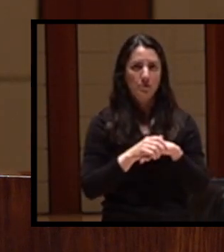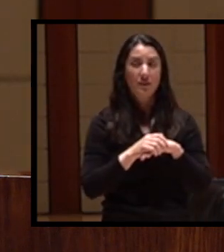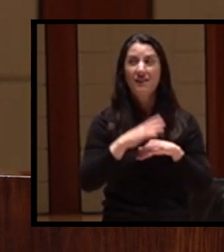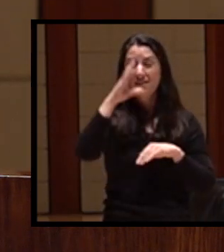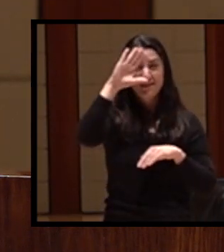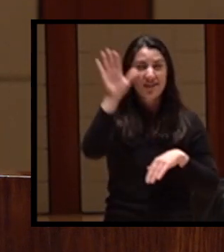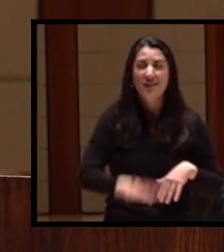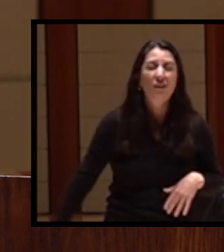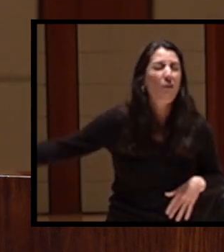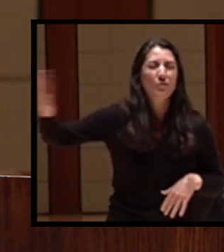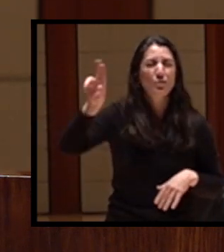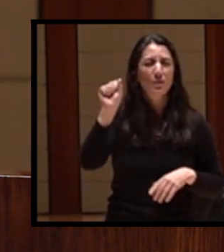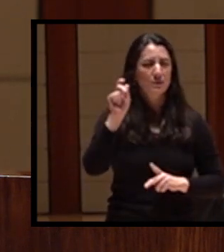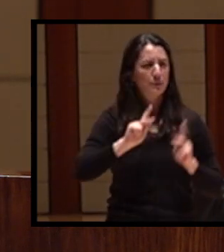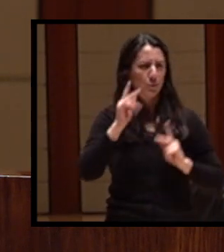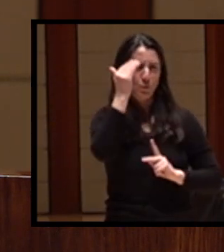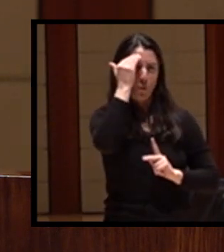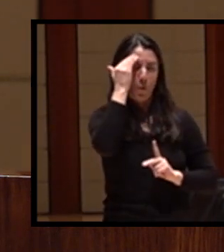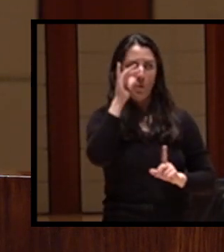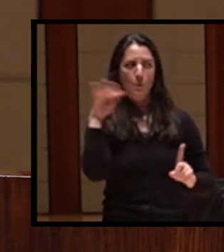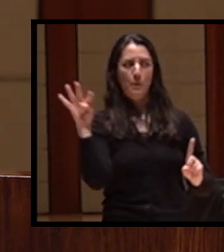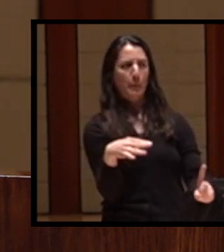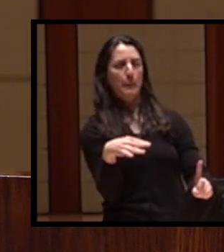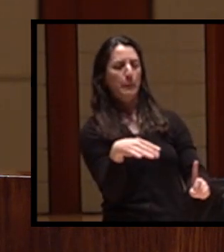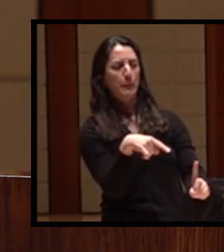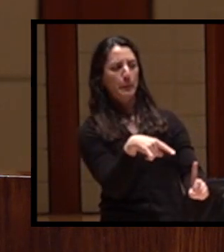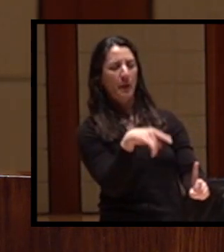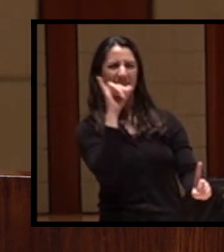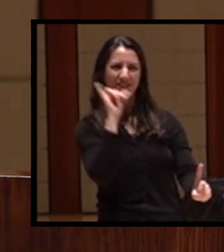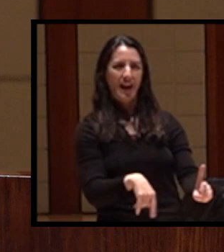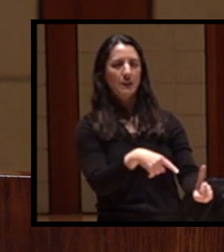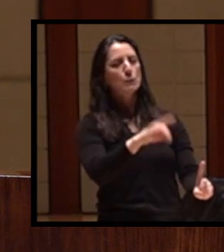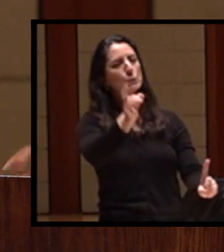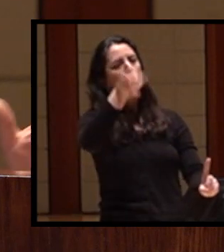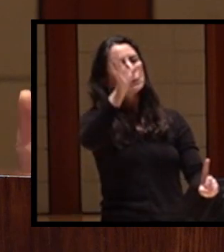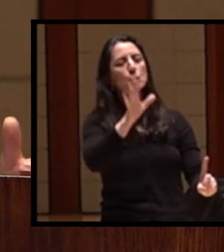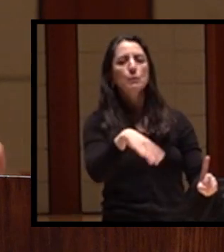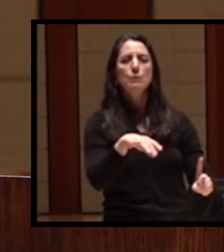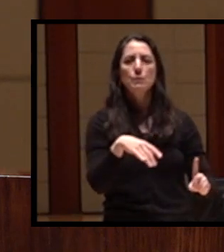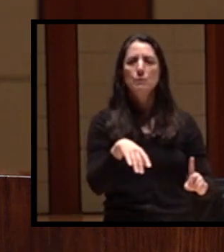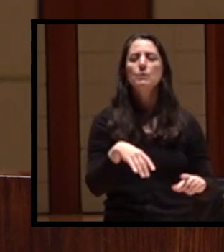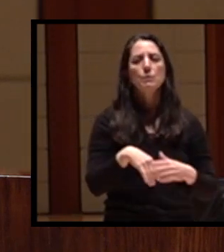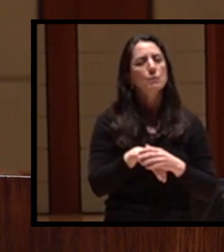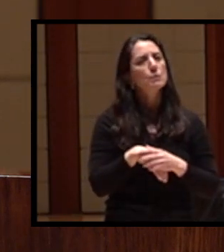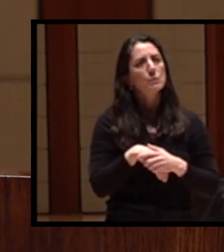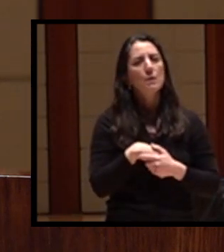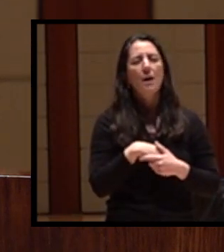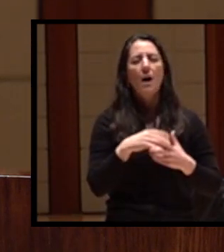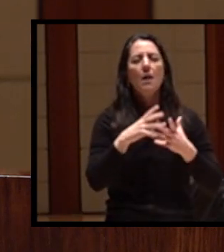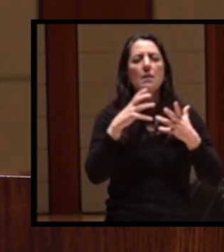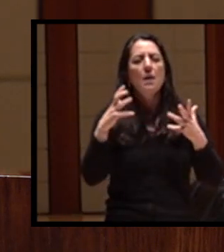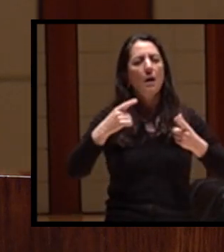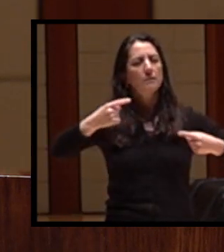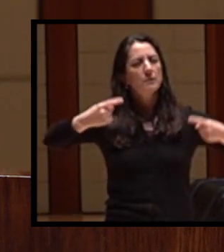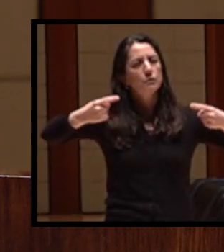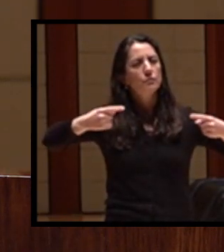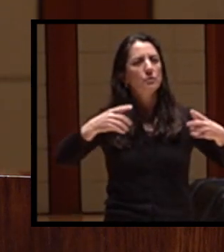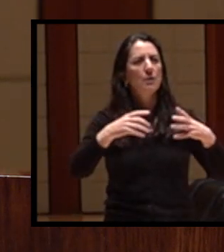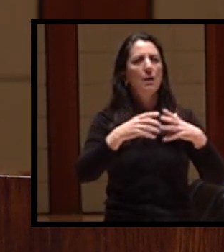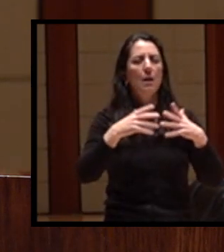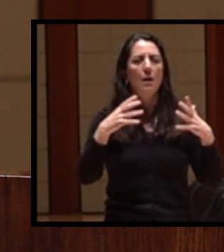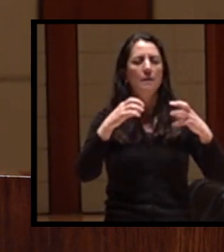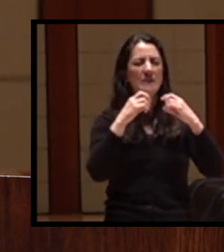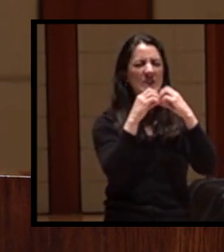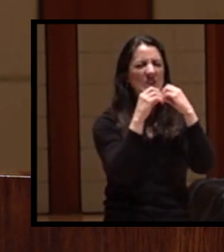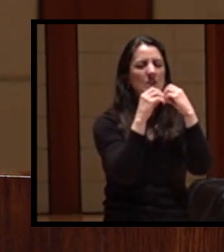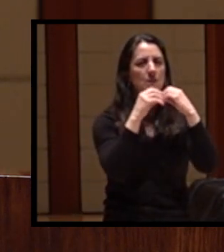resource conflicts in the country. Reeking of tensions between farmers and the communities that stand for